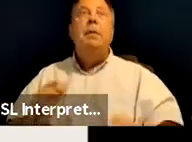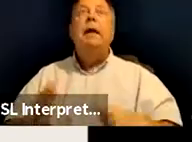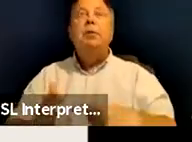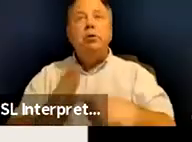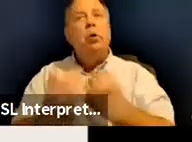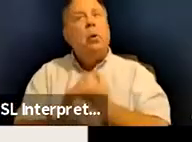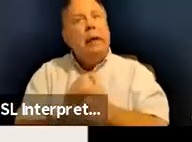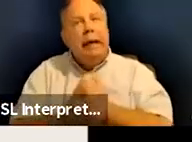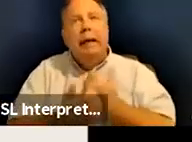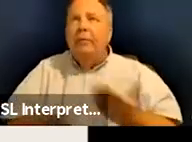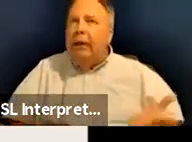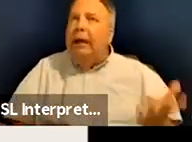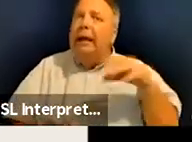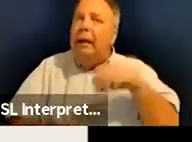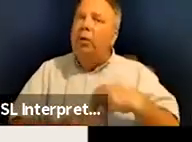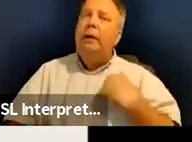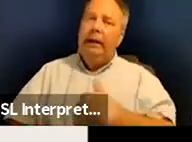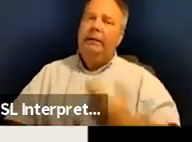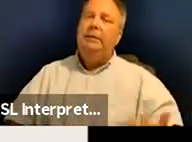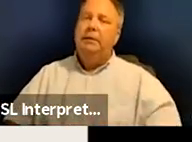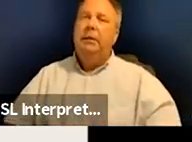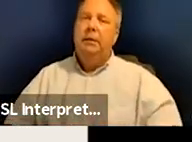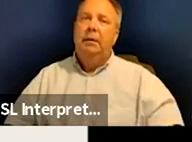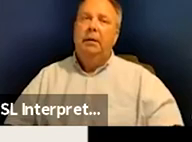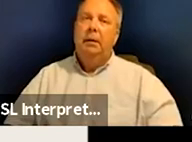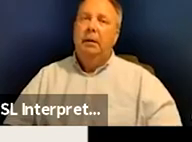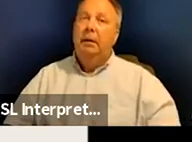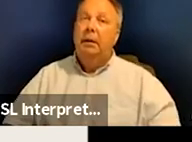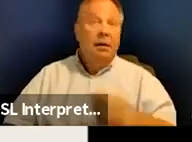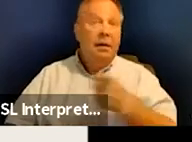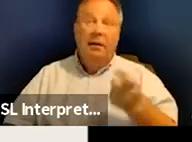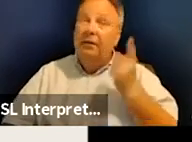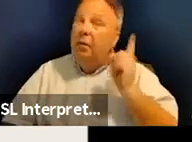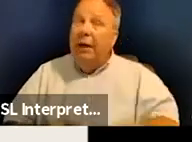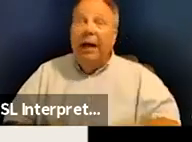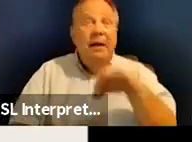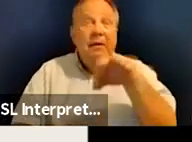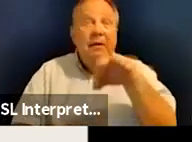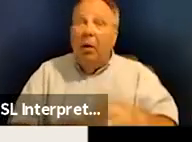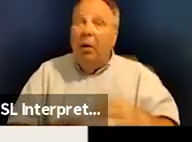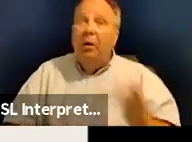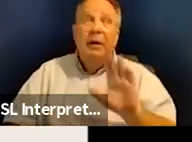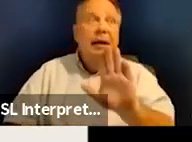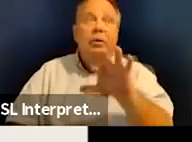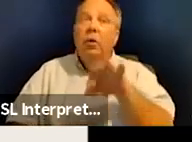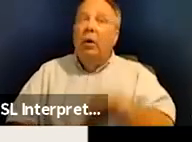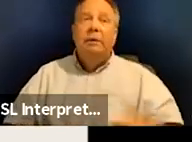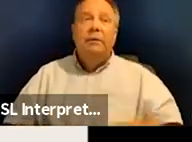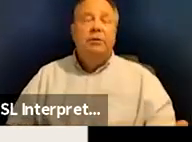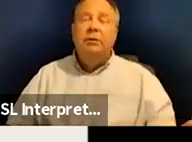for us and including us. Um, and if you can't even vote in your elections,